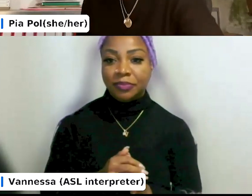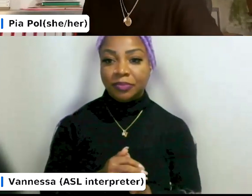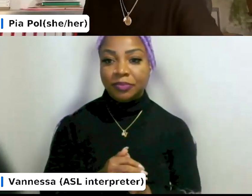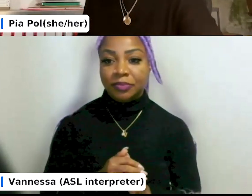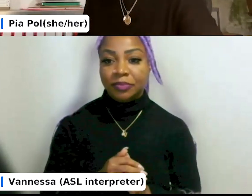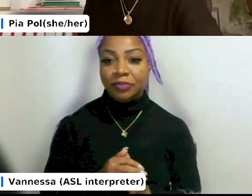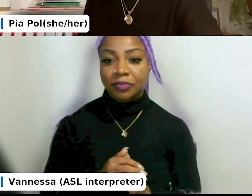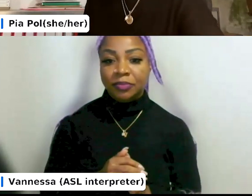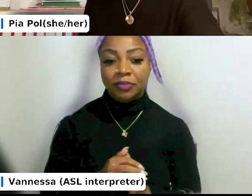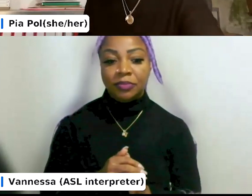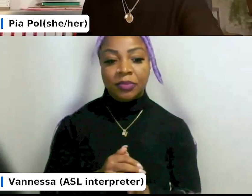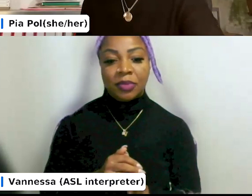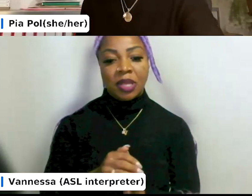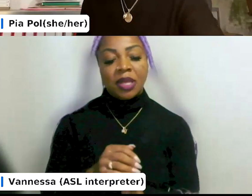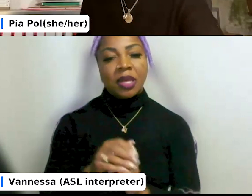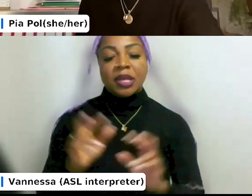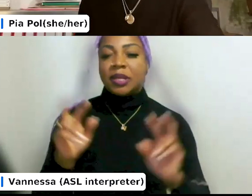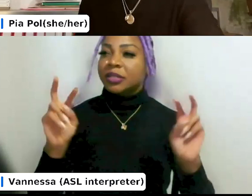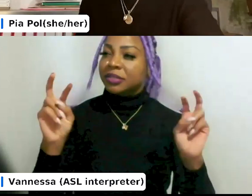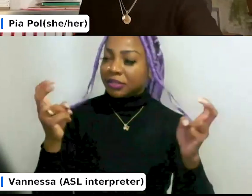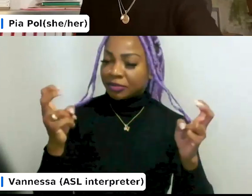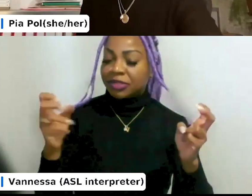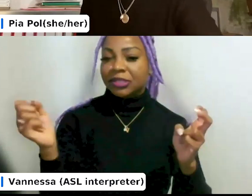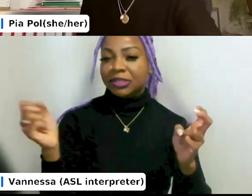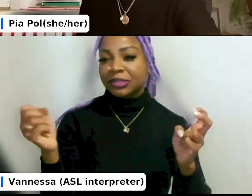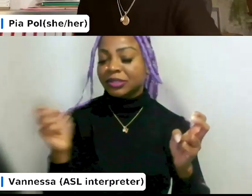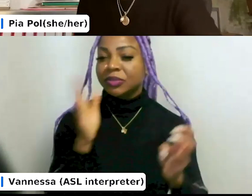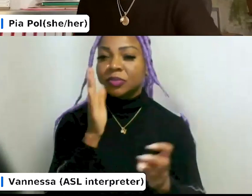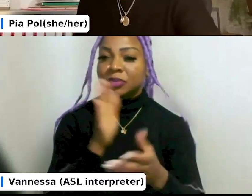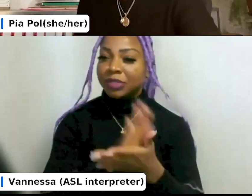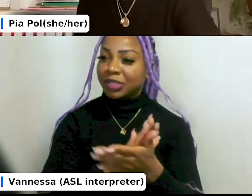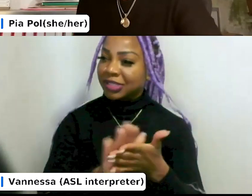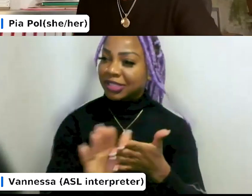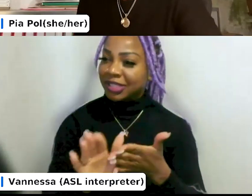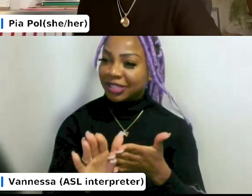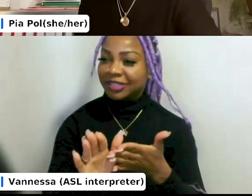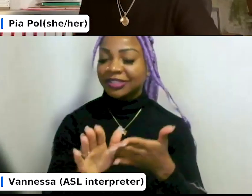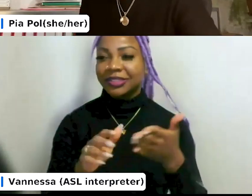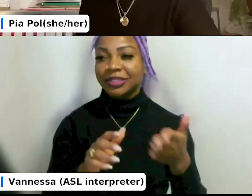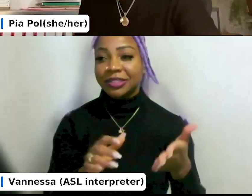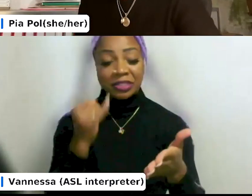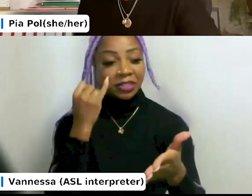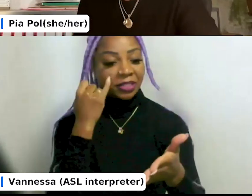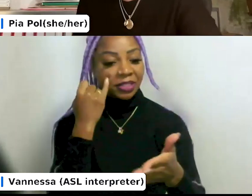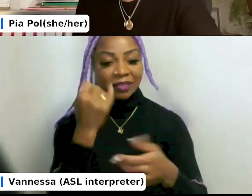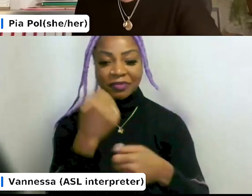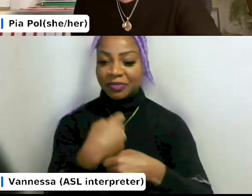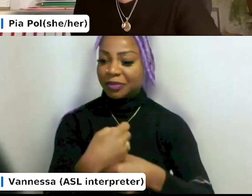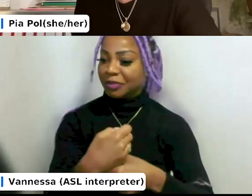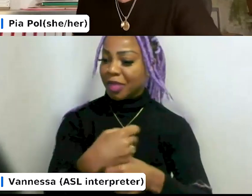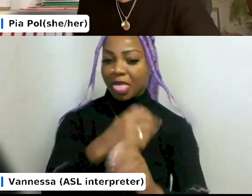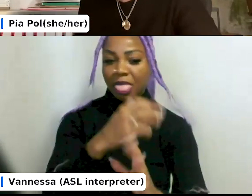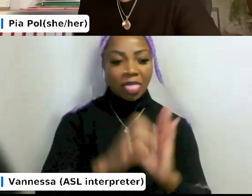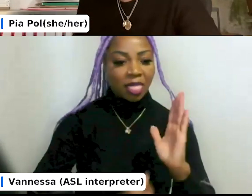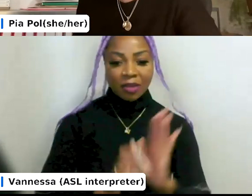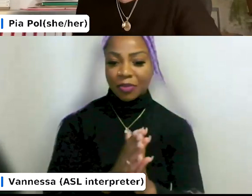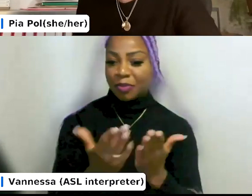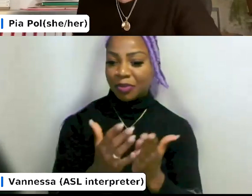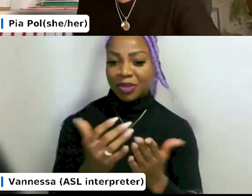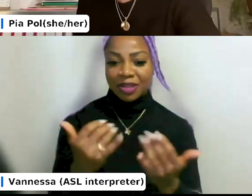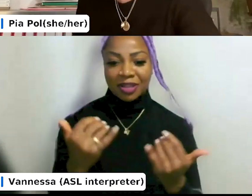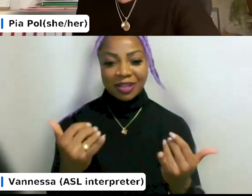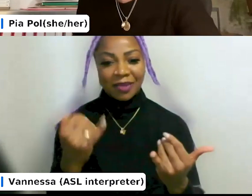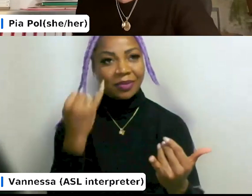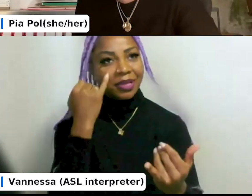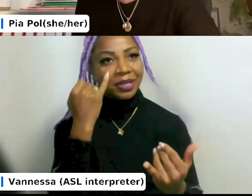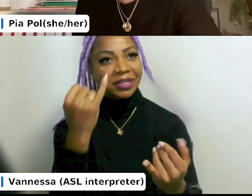subject of the book a little bit more. Of course, it would be great to say with that, with making this book, uh, we now have an idea of what the future